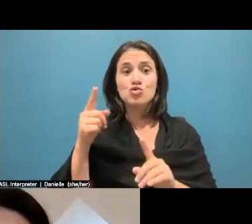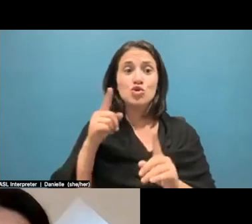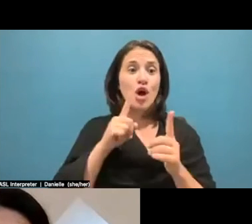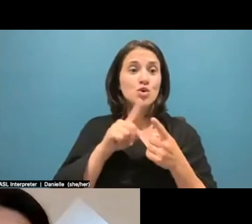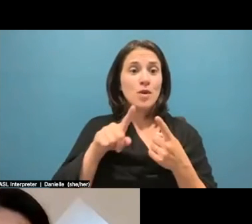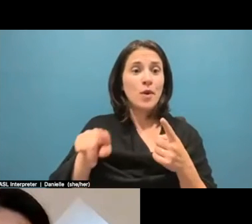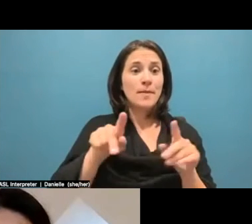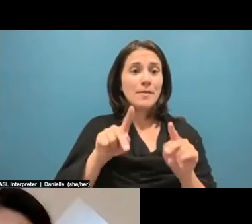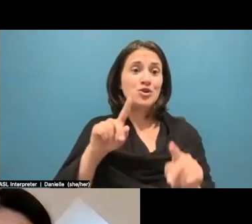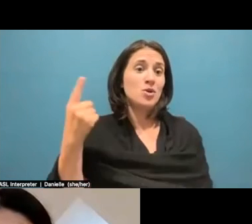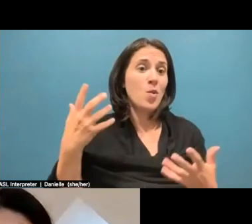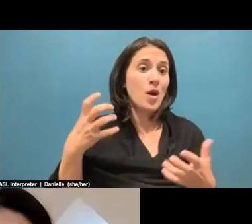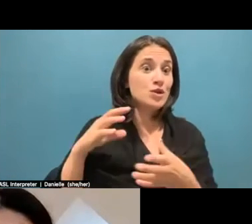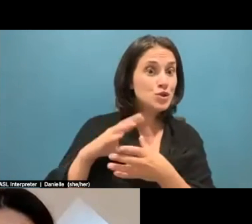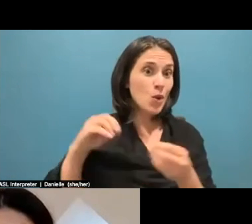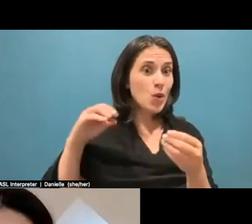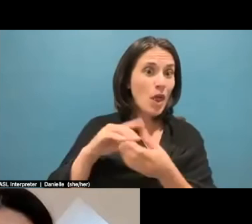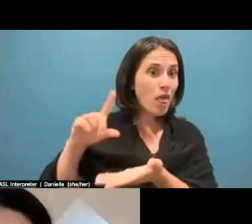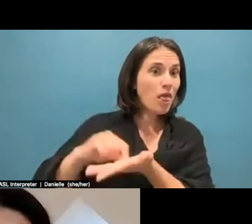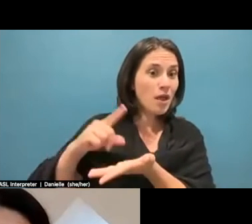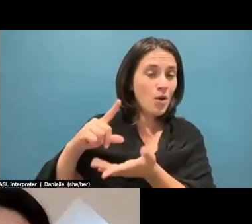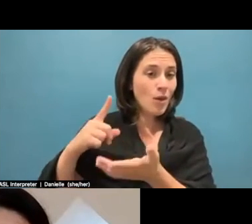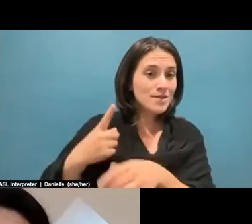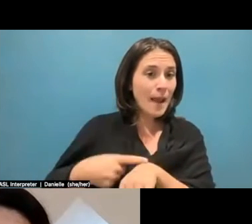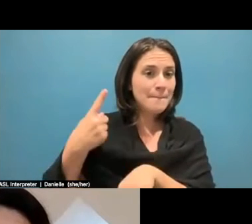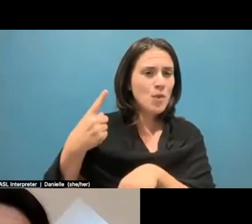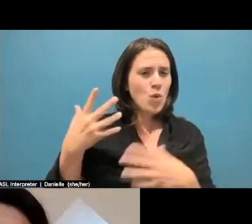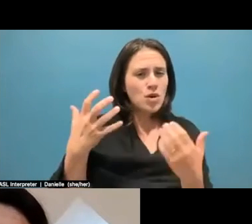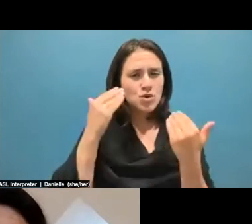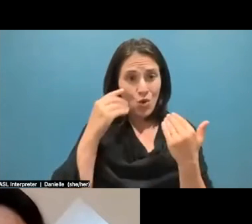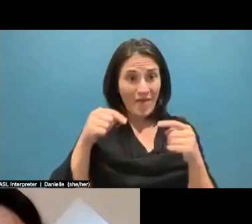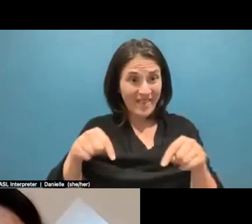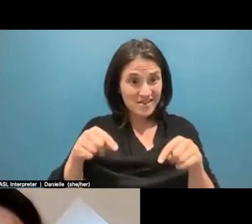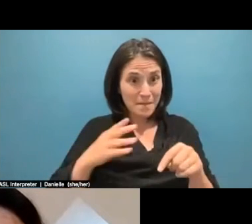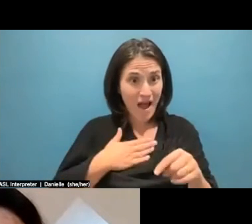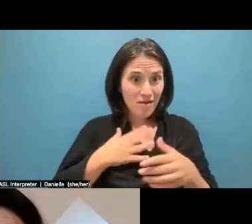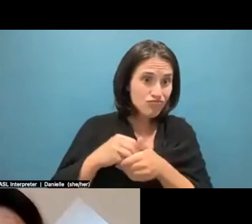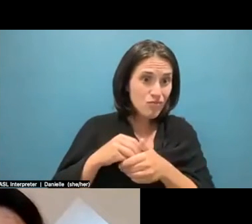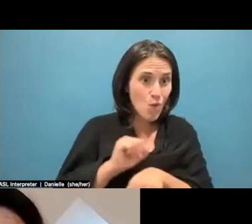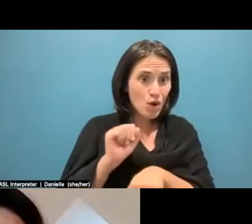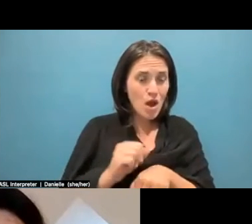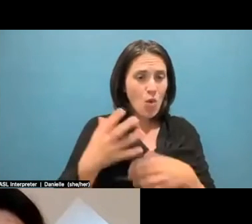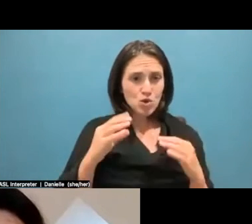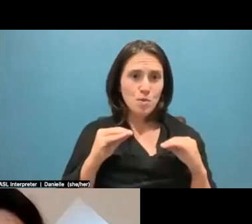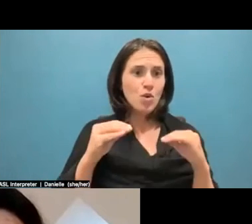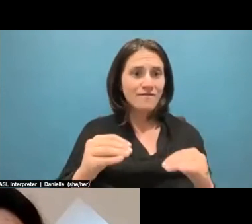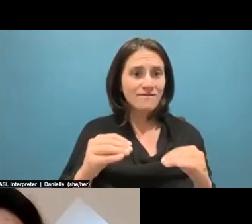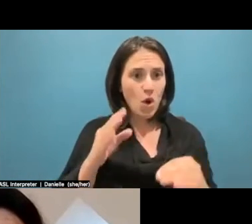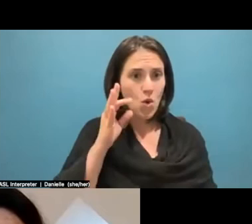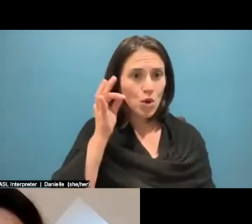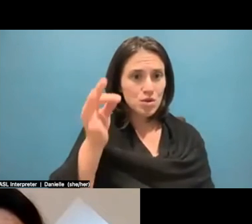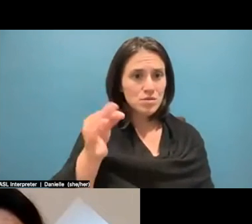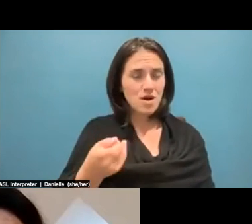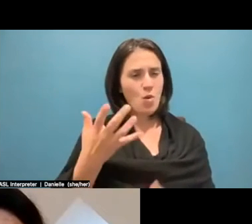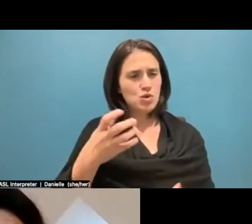Like we want to know how is this going to move what we're doing forward? How is this going to, you know, benefit the community, not